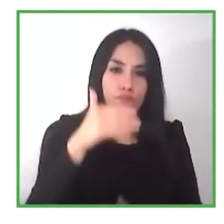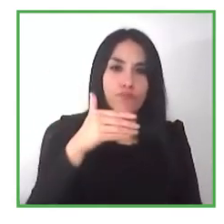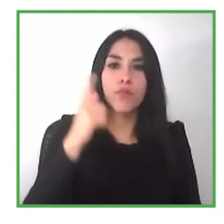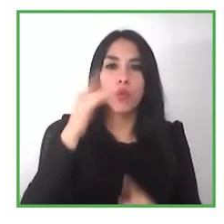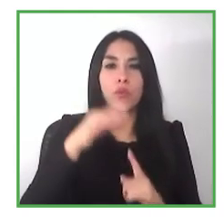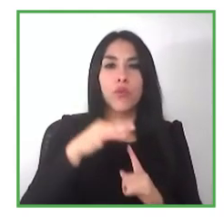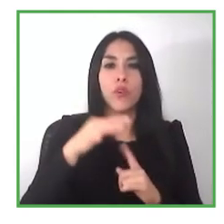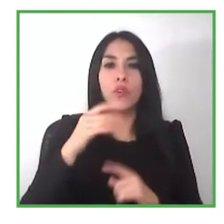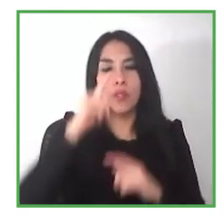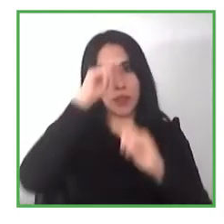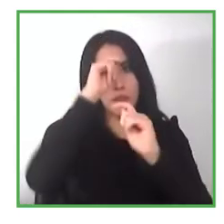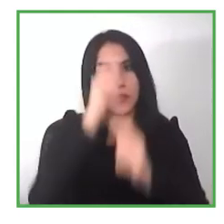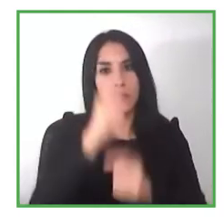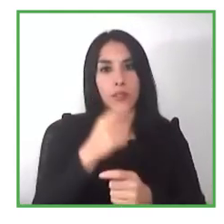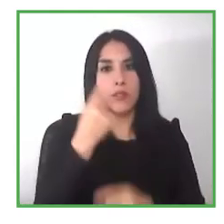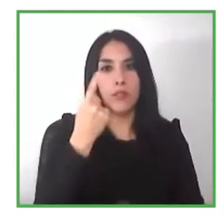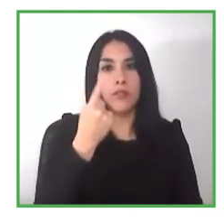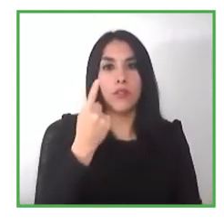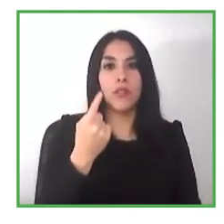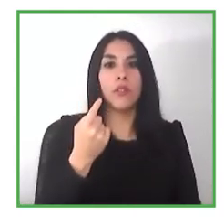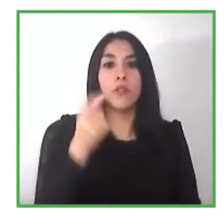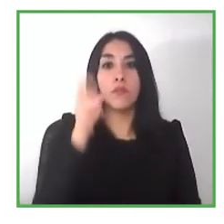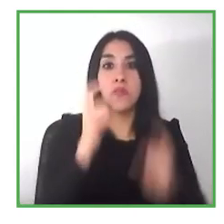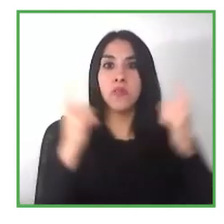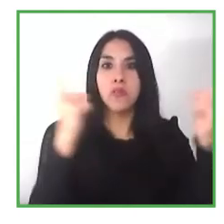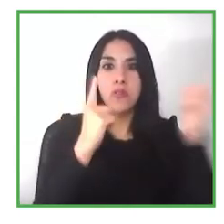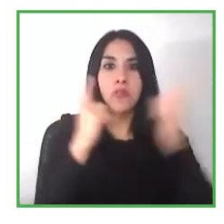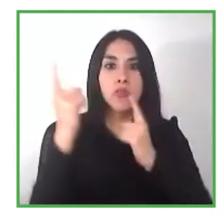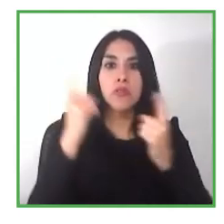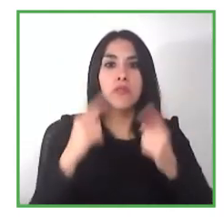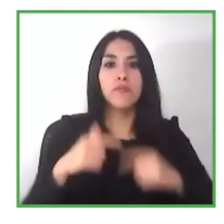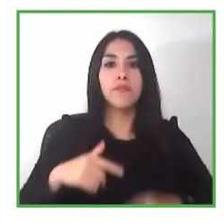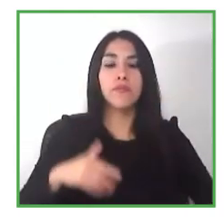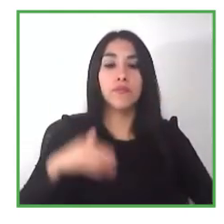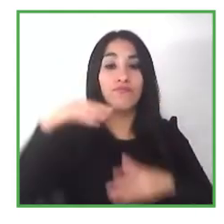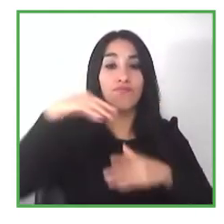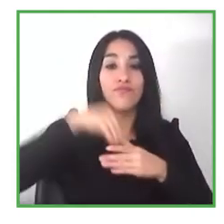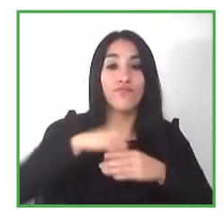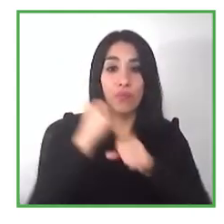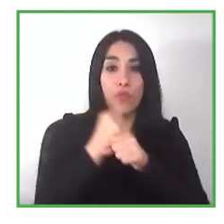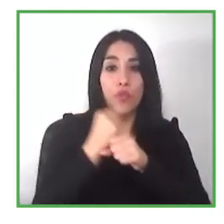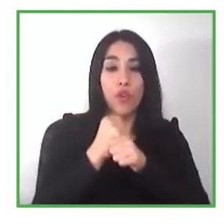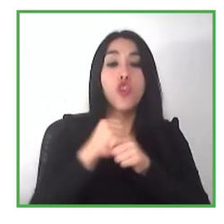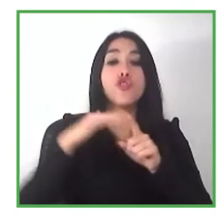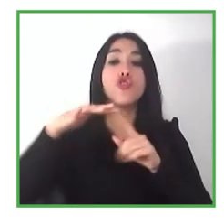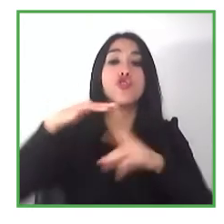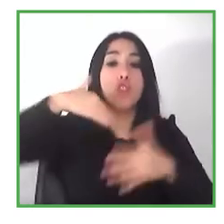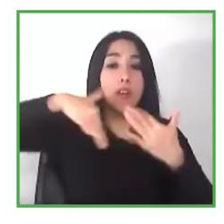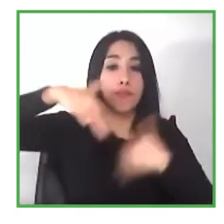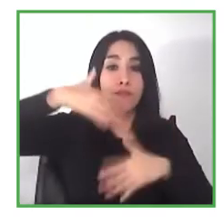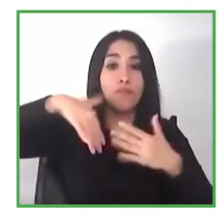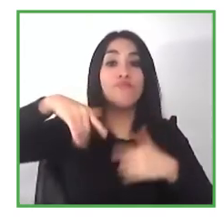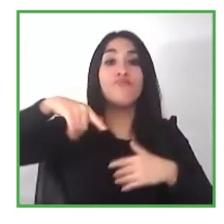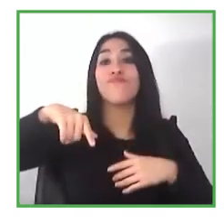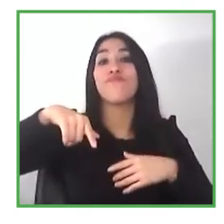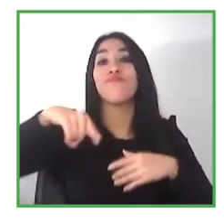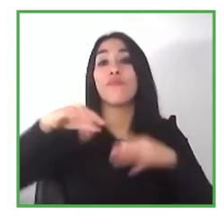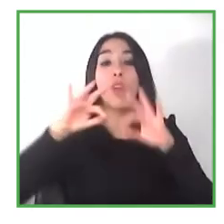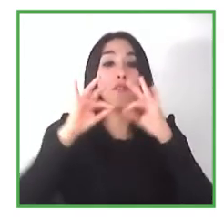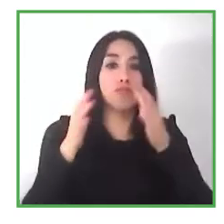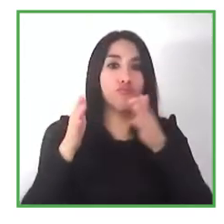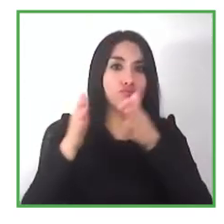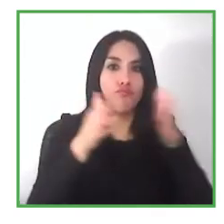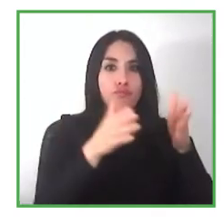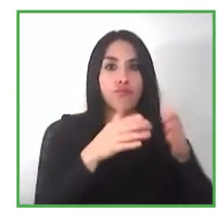but they actually can do something they can do many things and that is what we try to show from our foundation we try